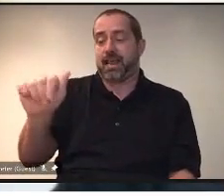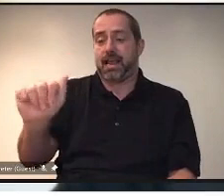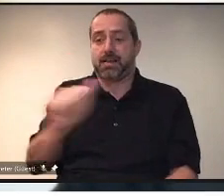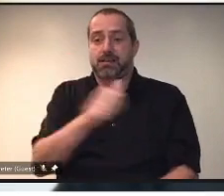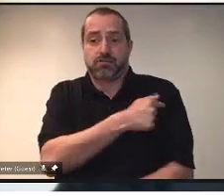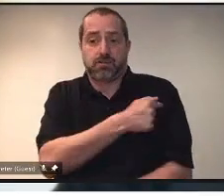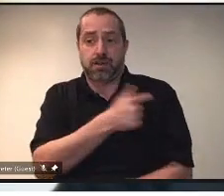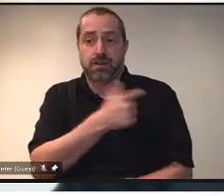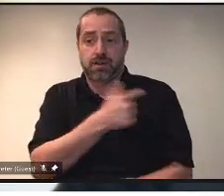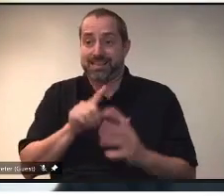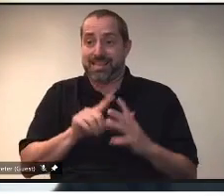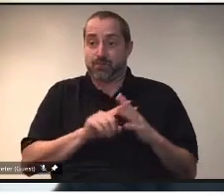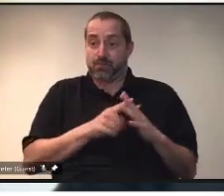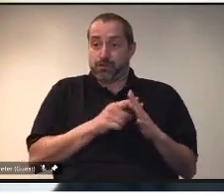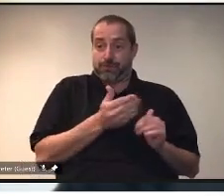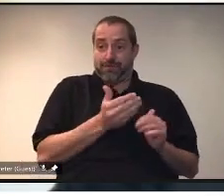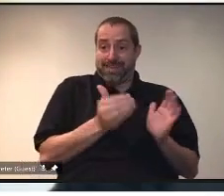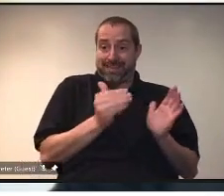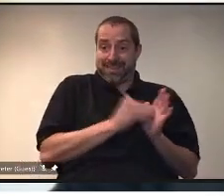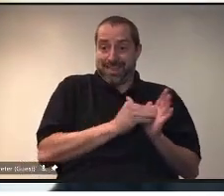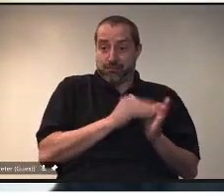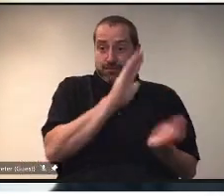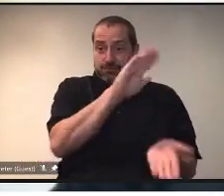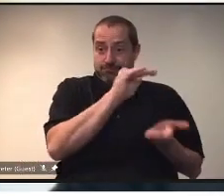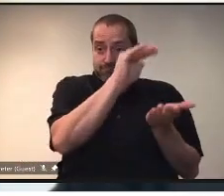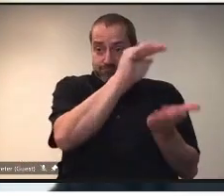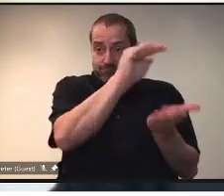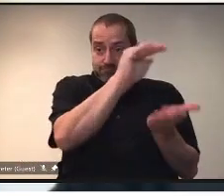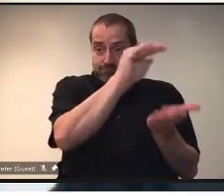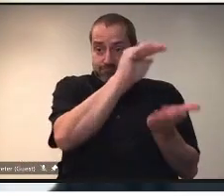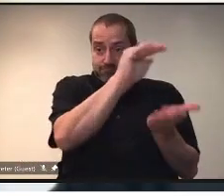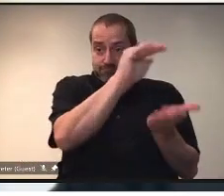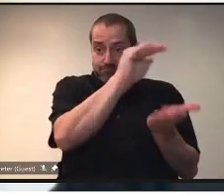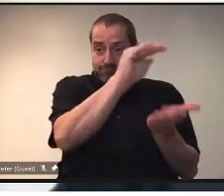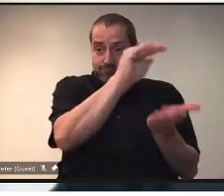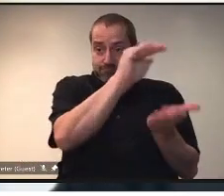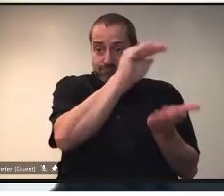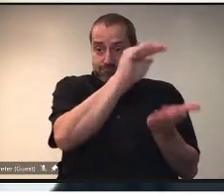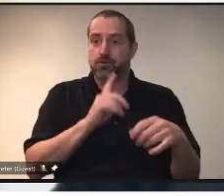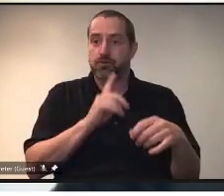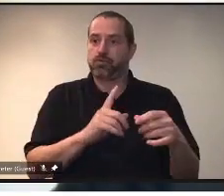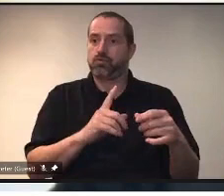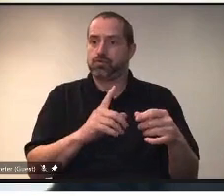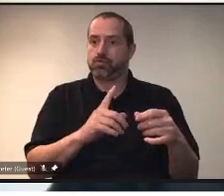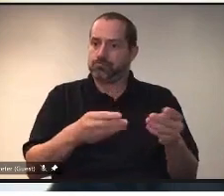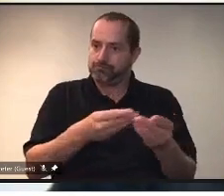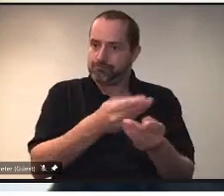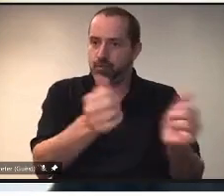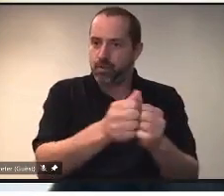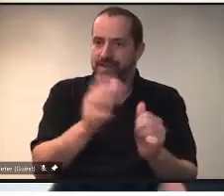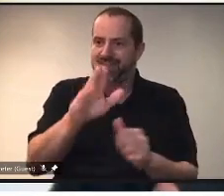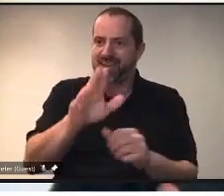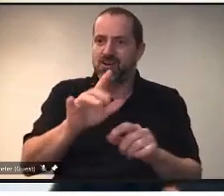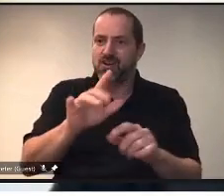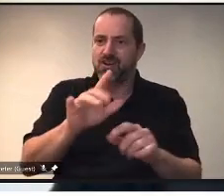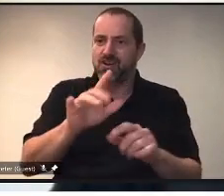we did it specifically in Regina to deal with the variance of concern that were coming into Regina. But